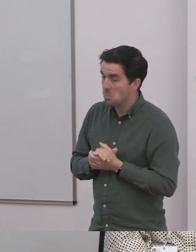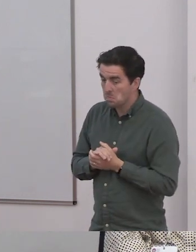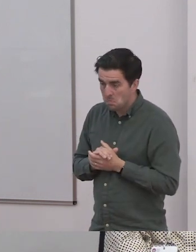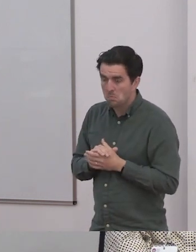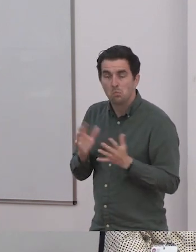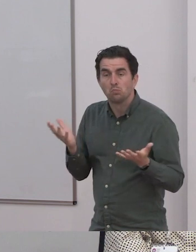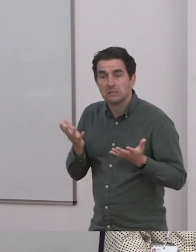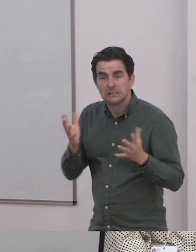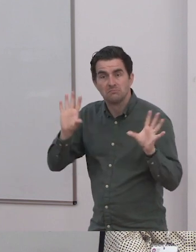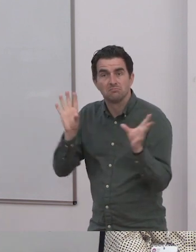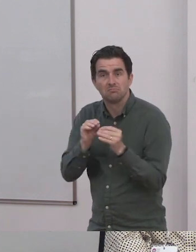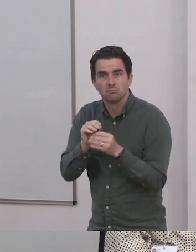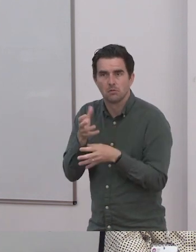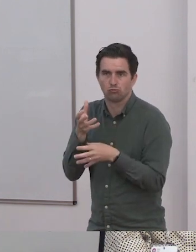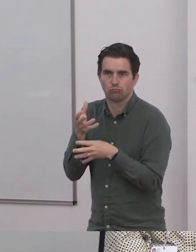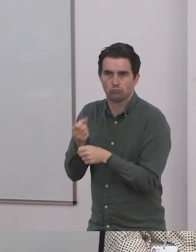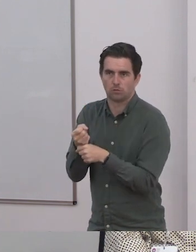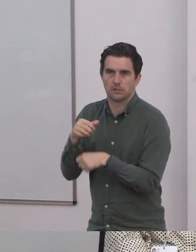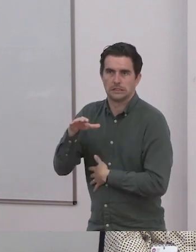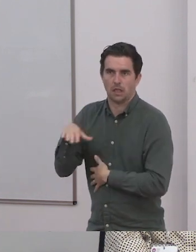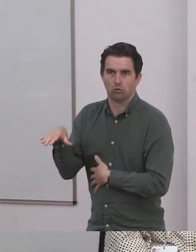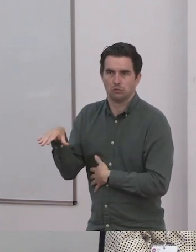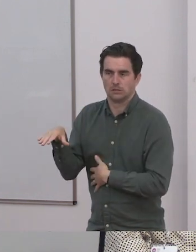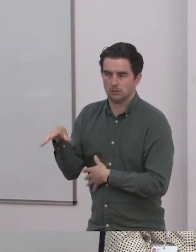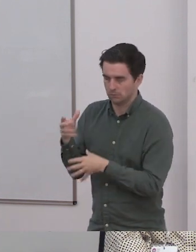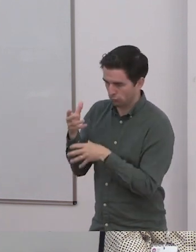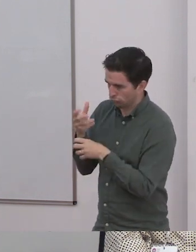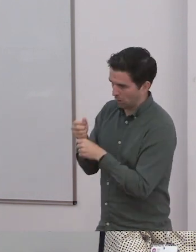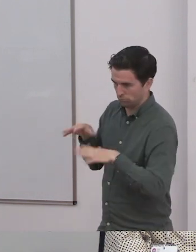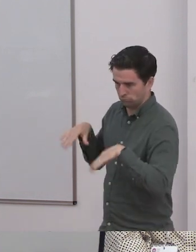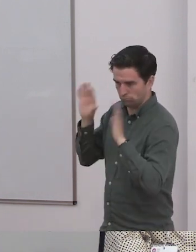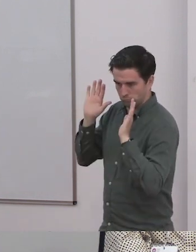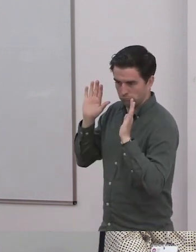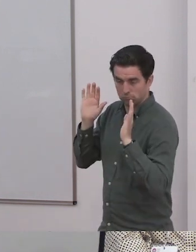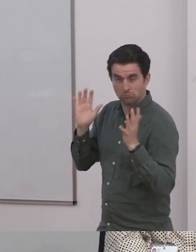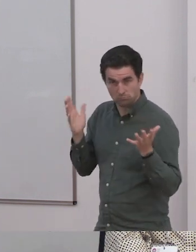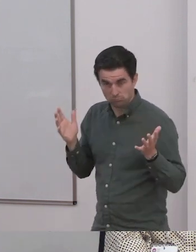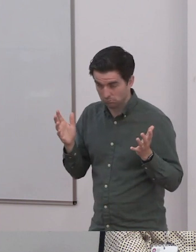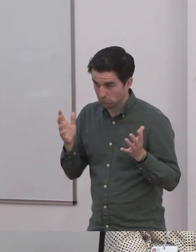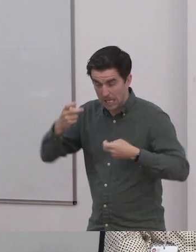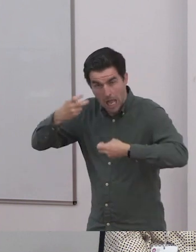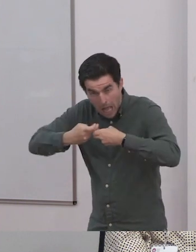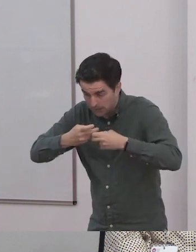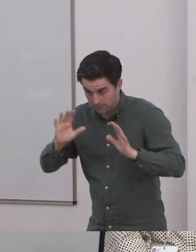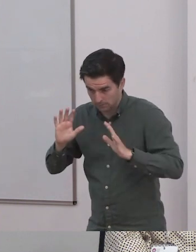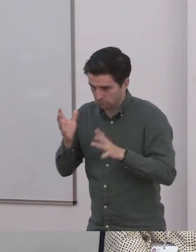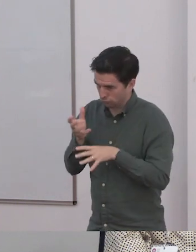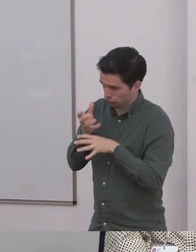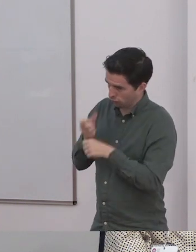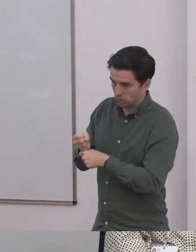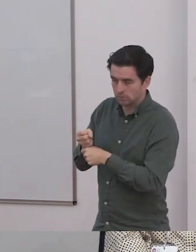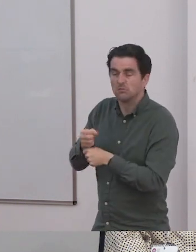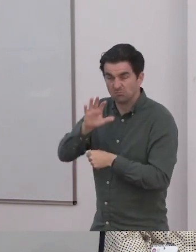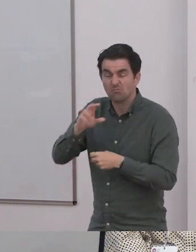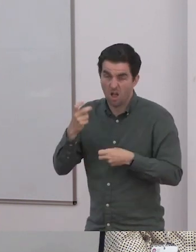children we must first learn to trust ourselves. And most of us were taught as children that we could not be